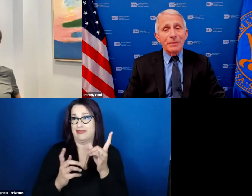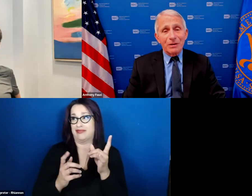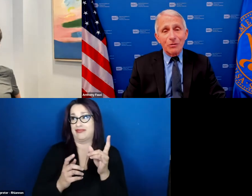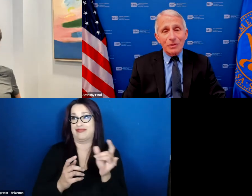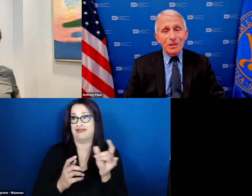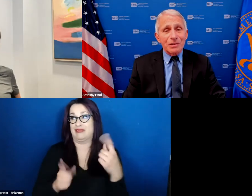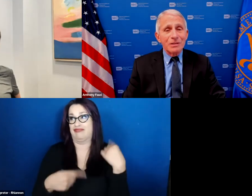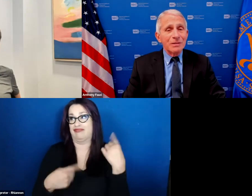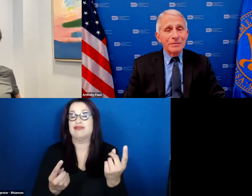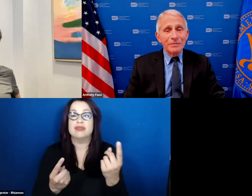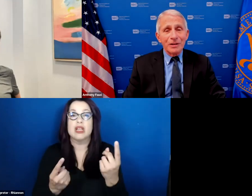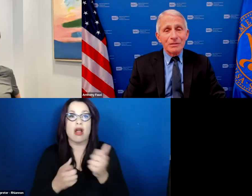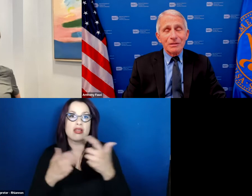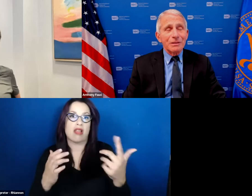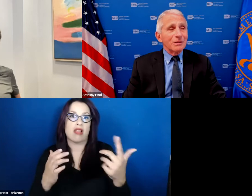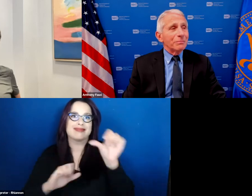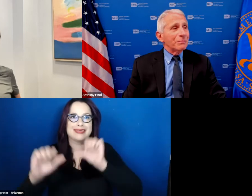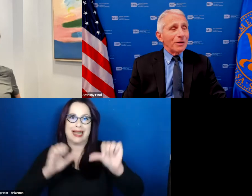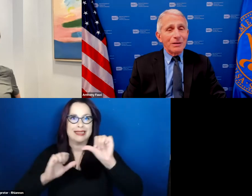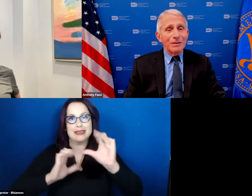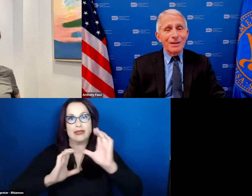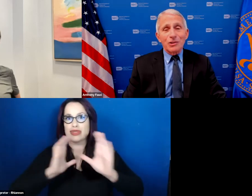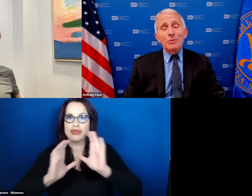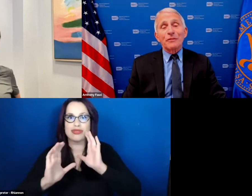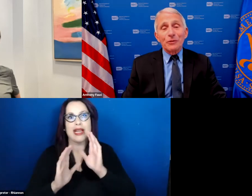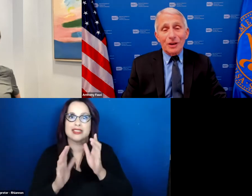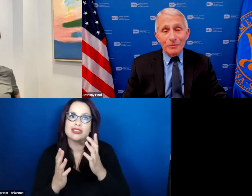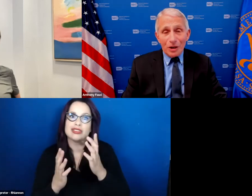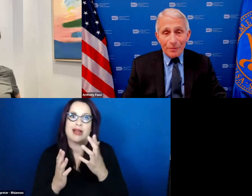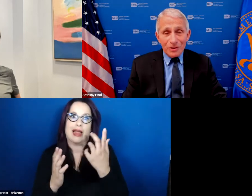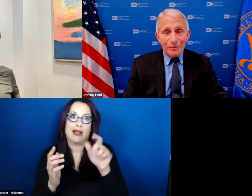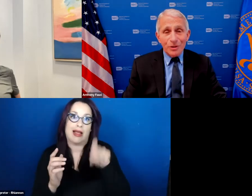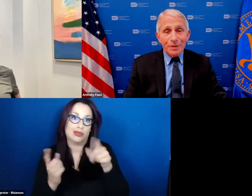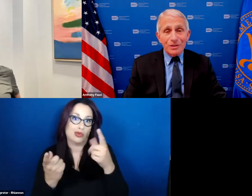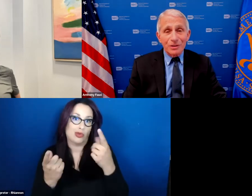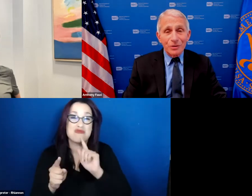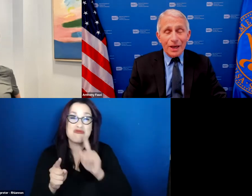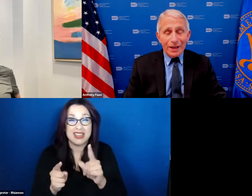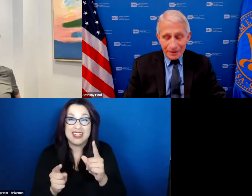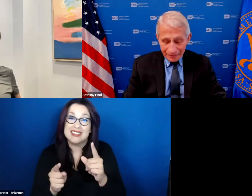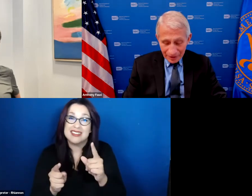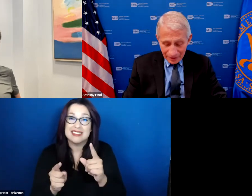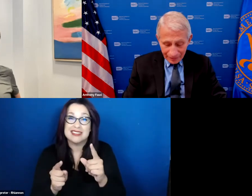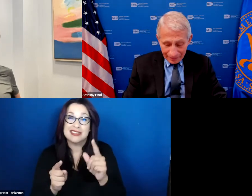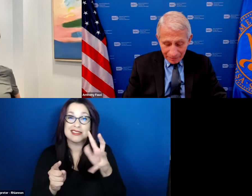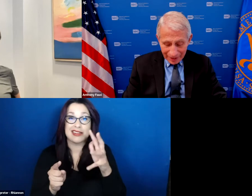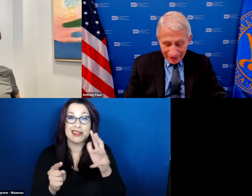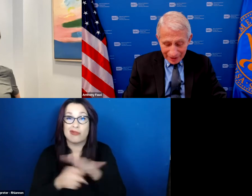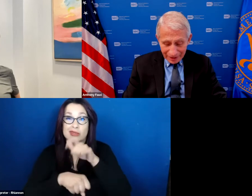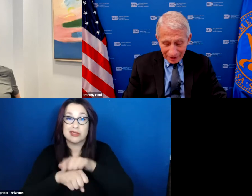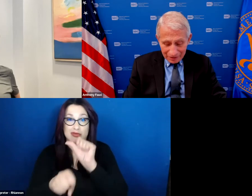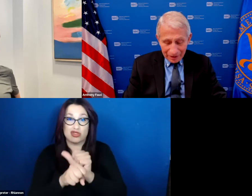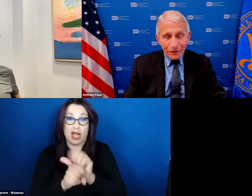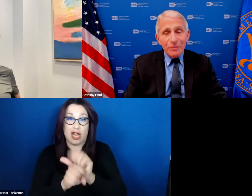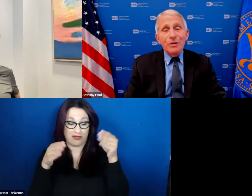I mean almost as you know it's almost a full-time job in some respects to do that but I